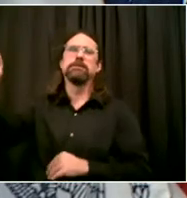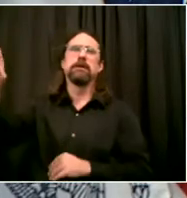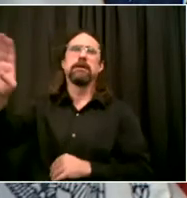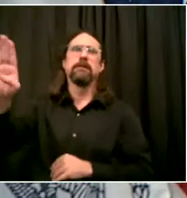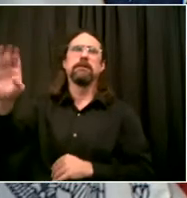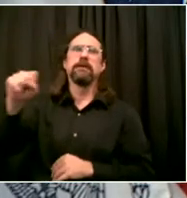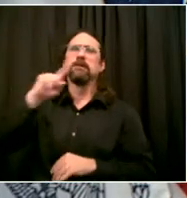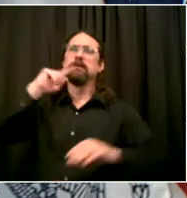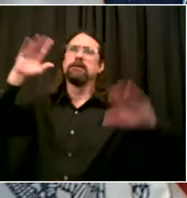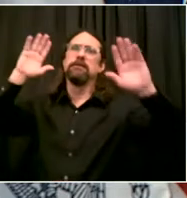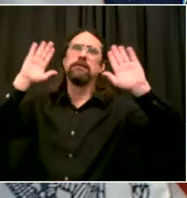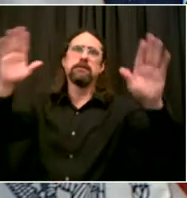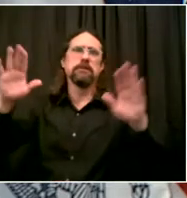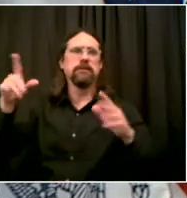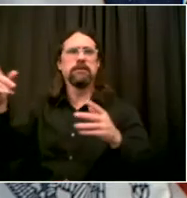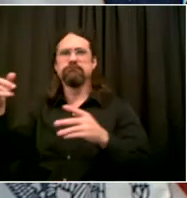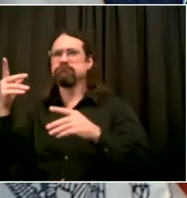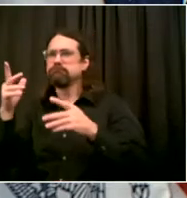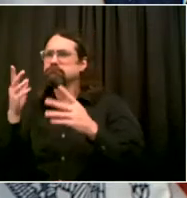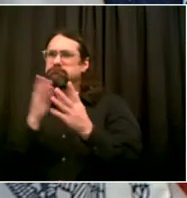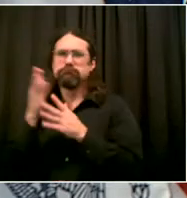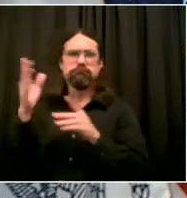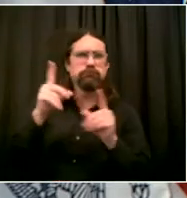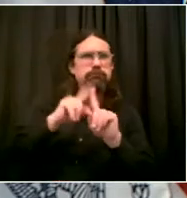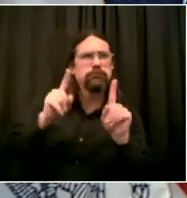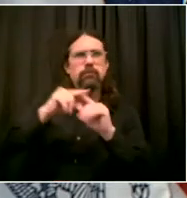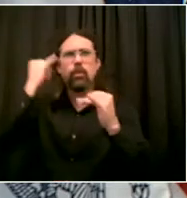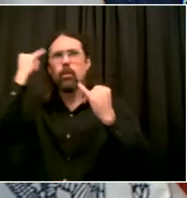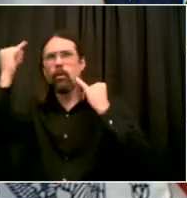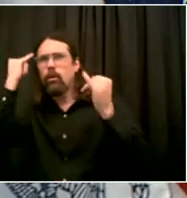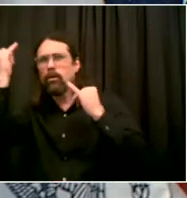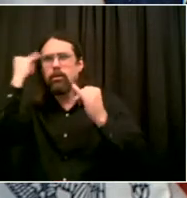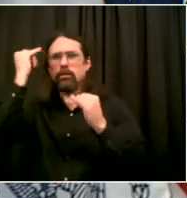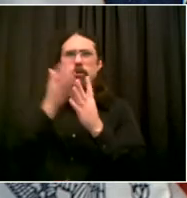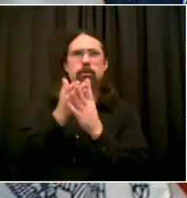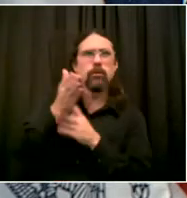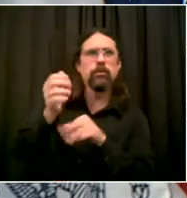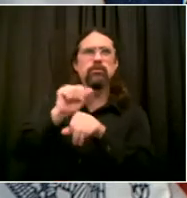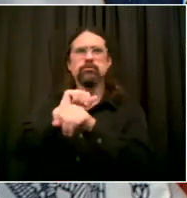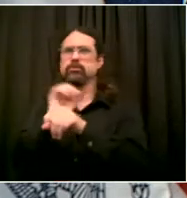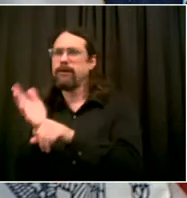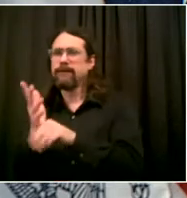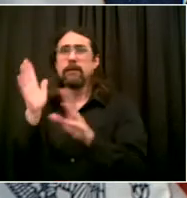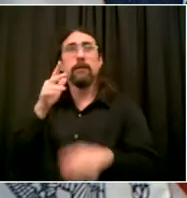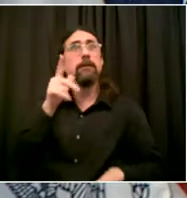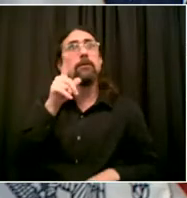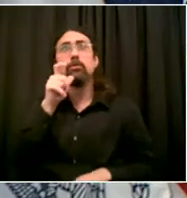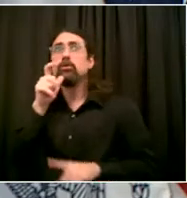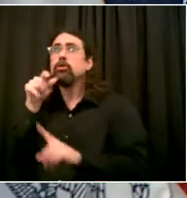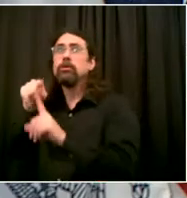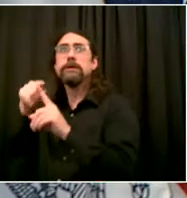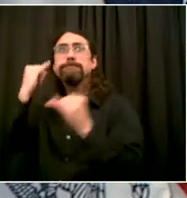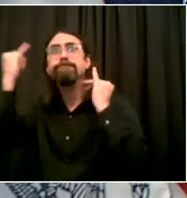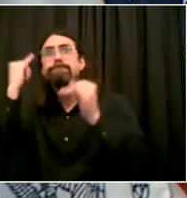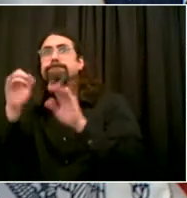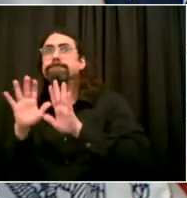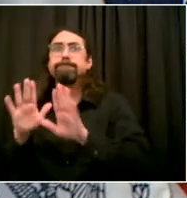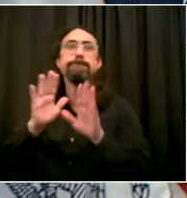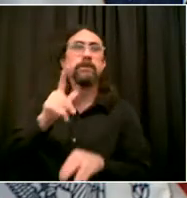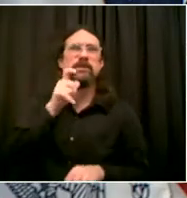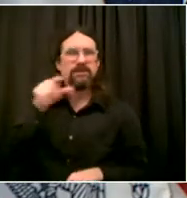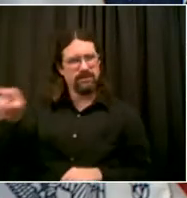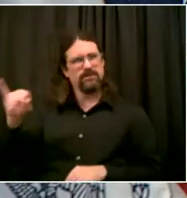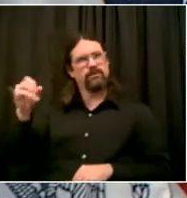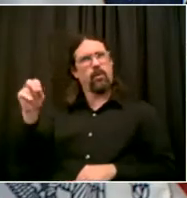the open restaurants and open streets efforts and been one of the driving forces behind this notion of reimagining